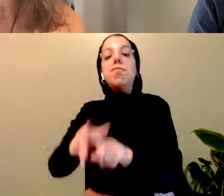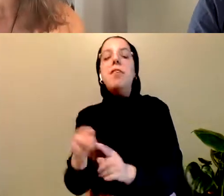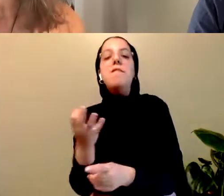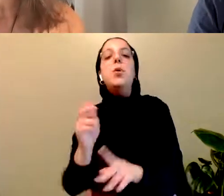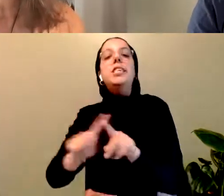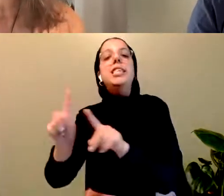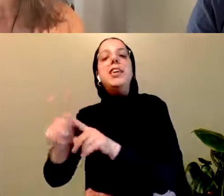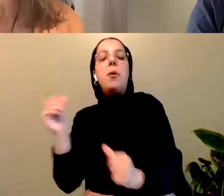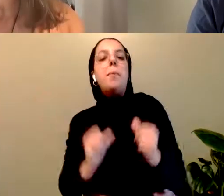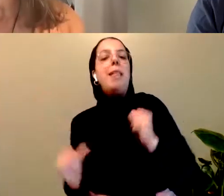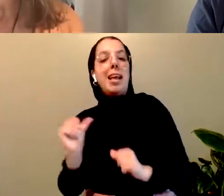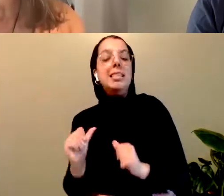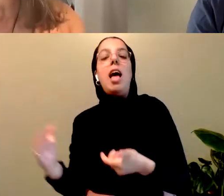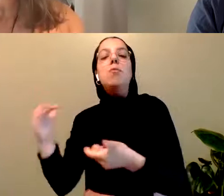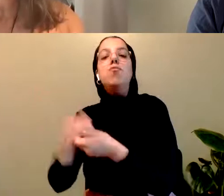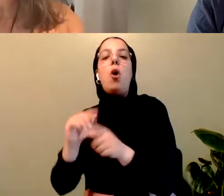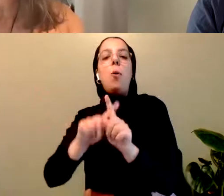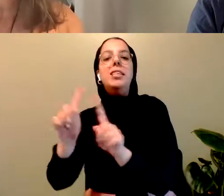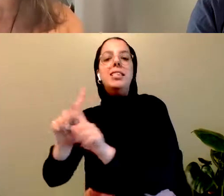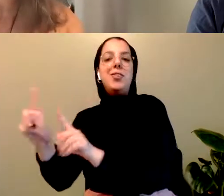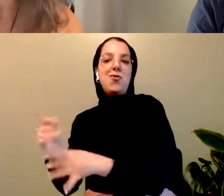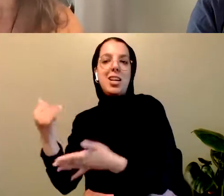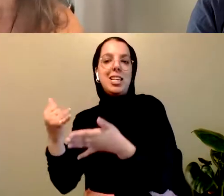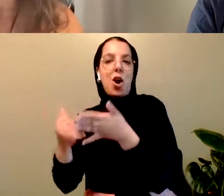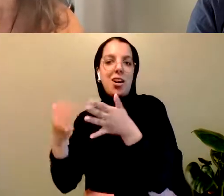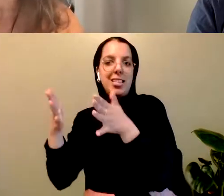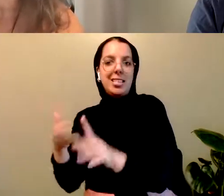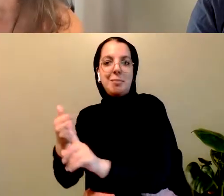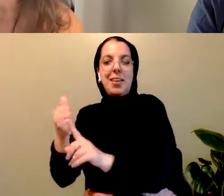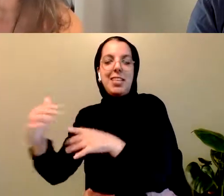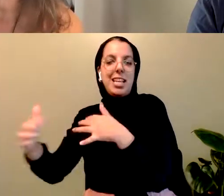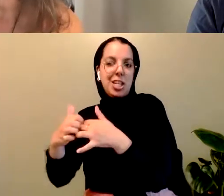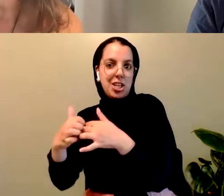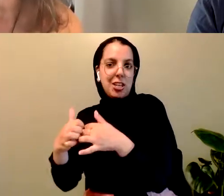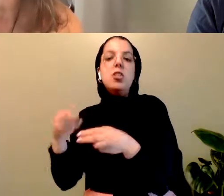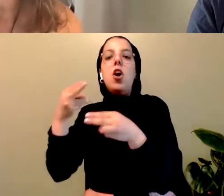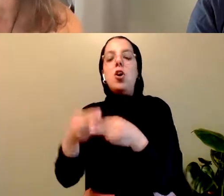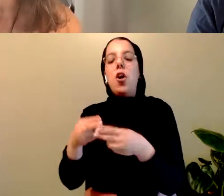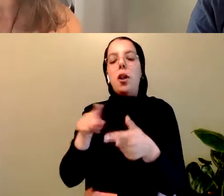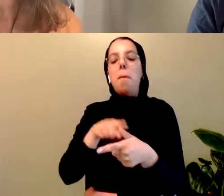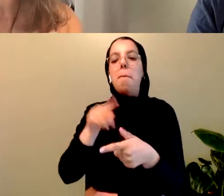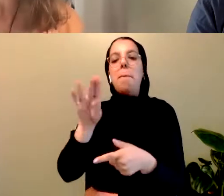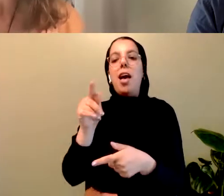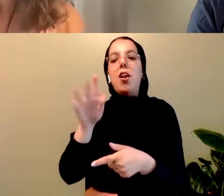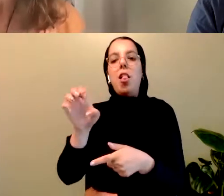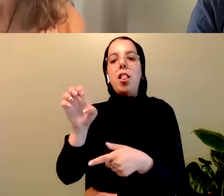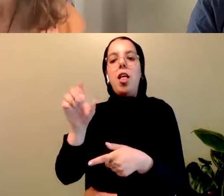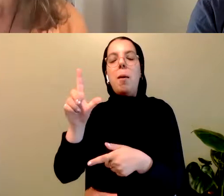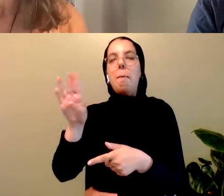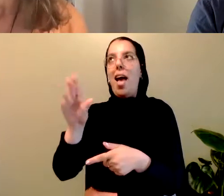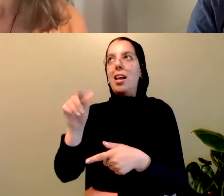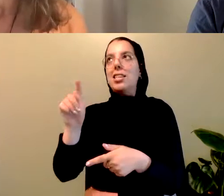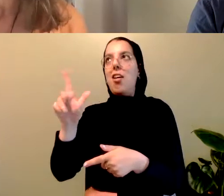artists and community members. These include Battle of the Birds, about domestic violence and power of use. The